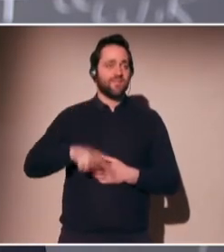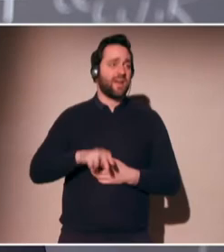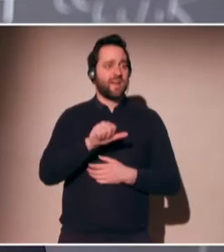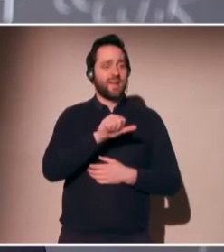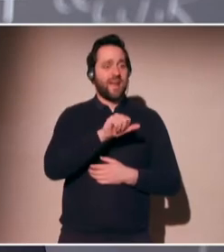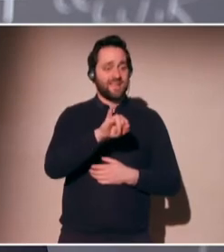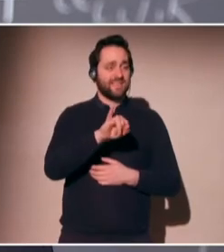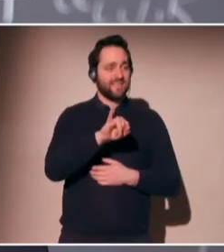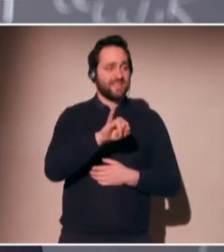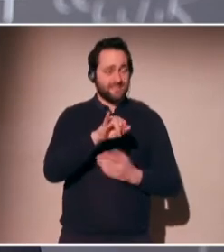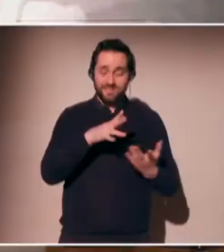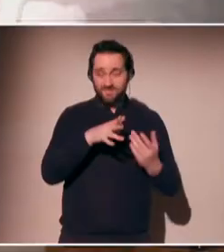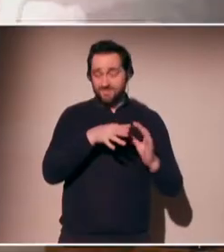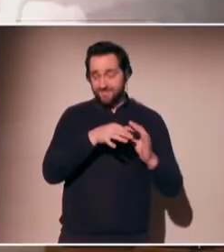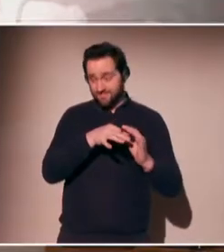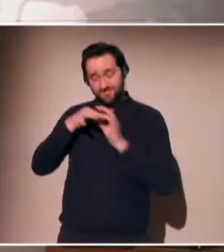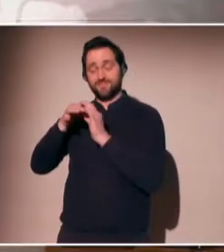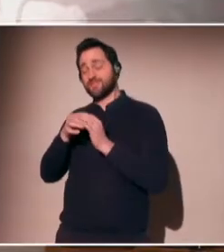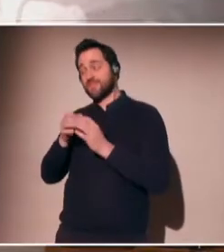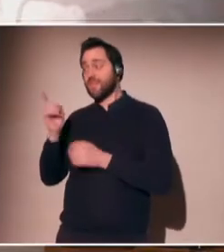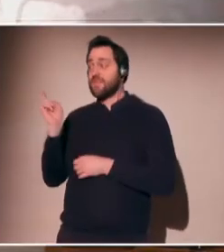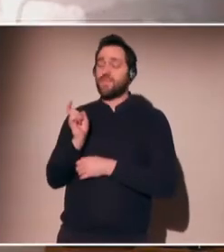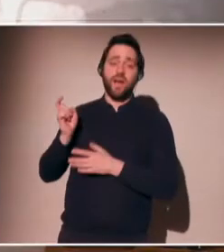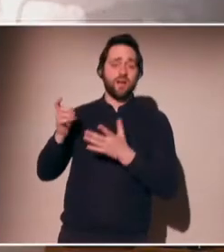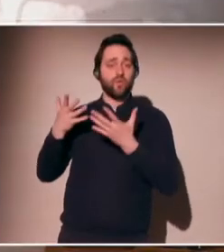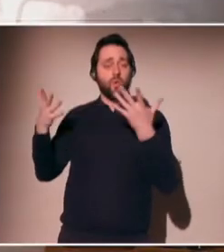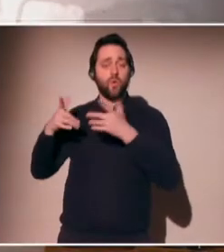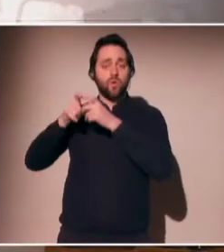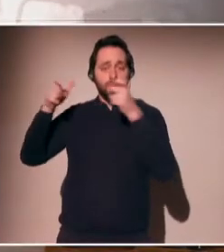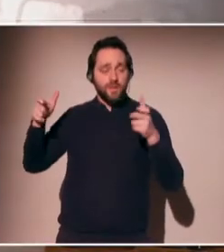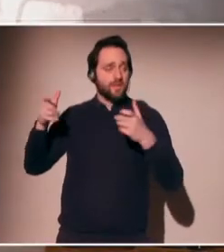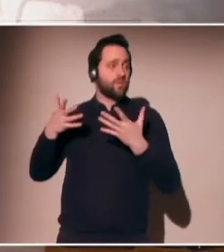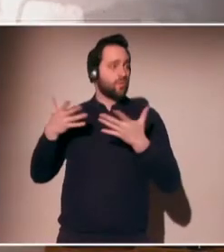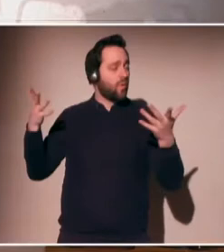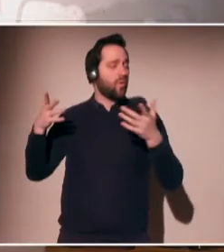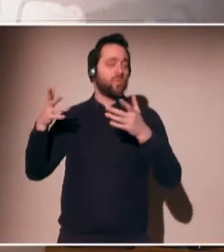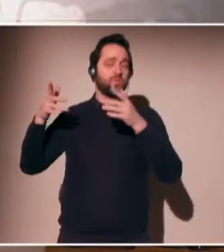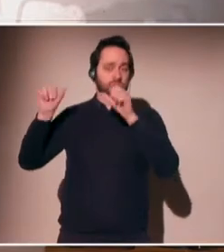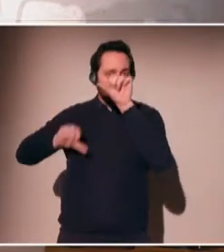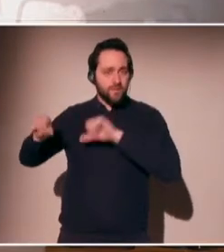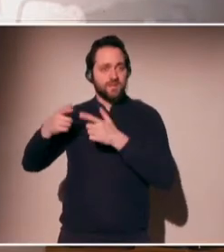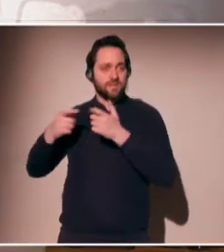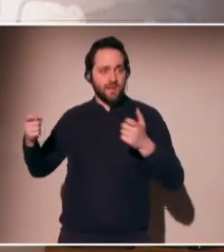feel. And we can say that AI, the way it's being developed, is a bit like a large corporation.